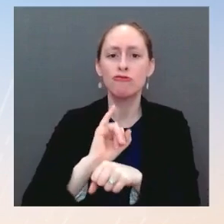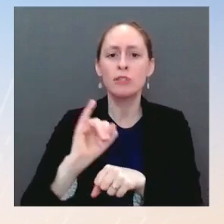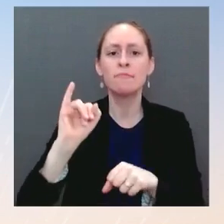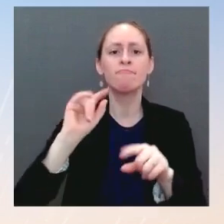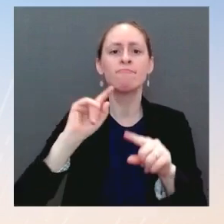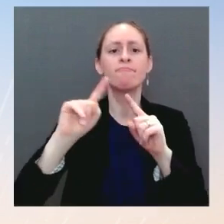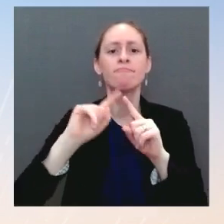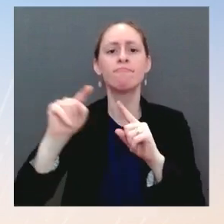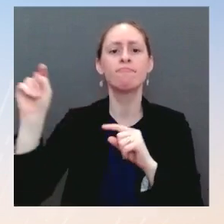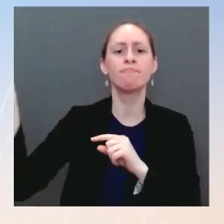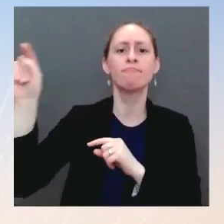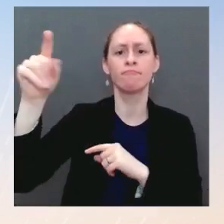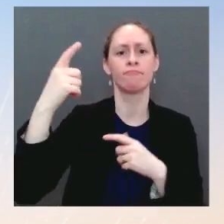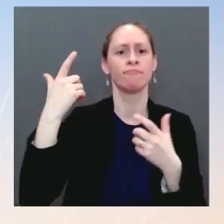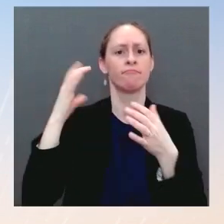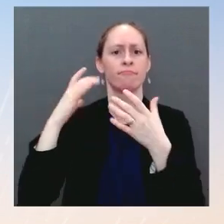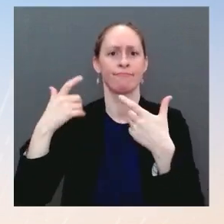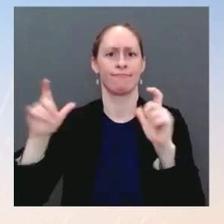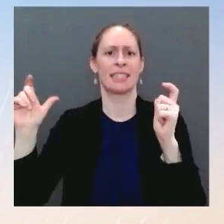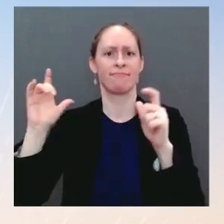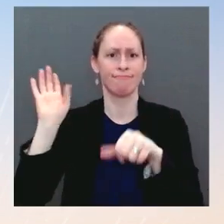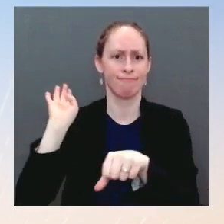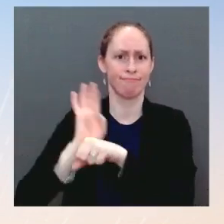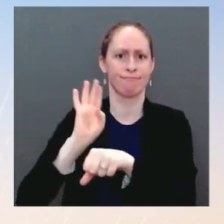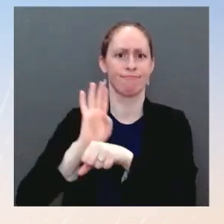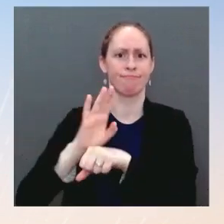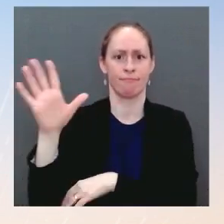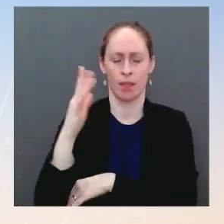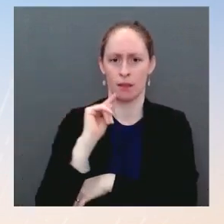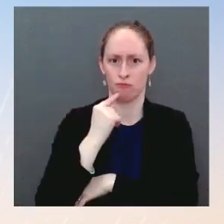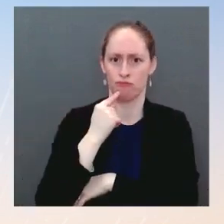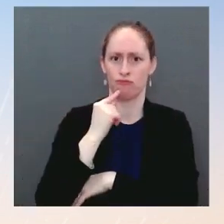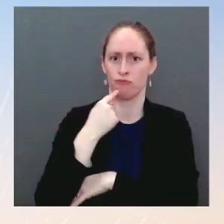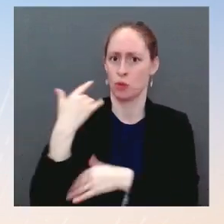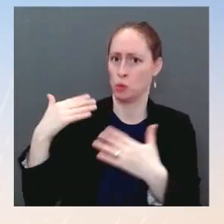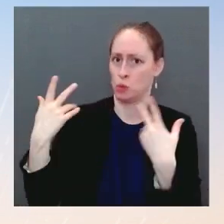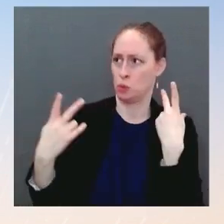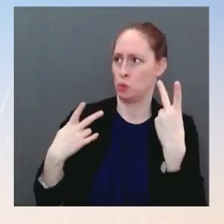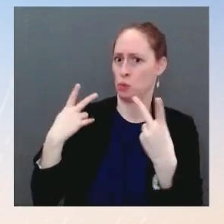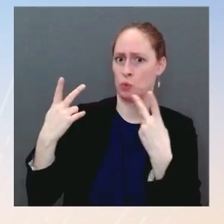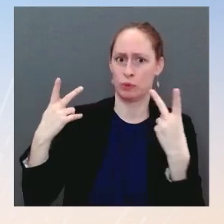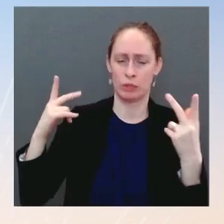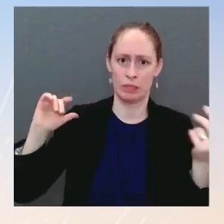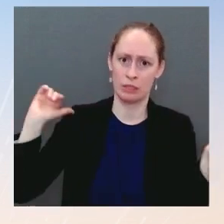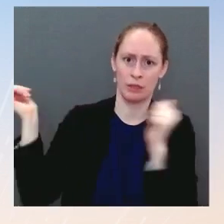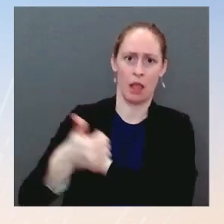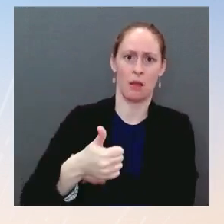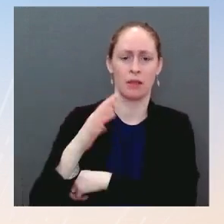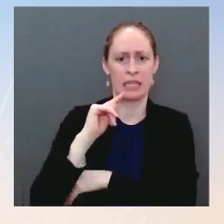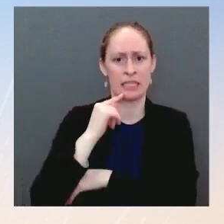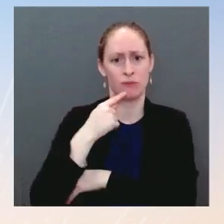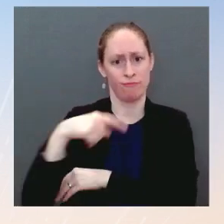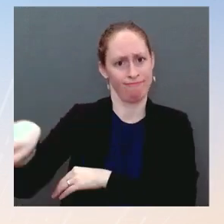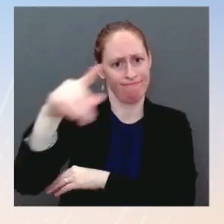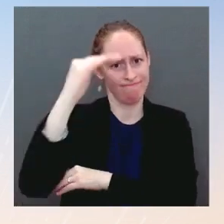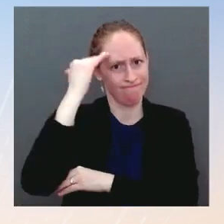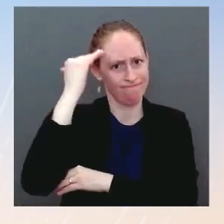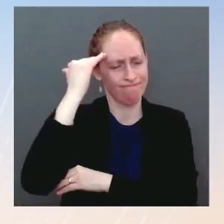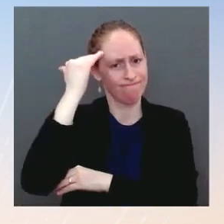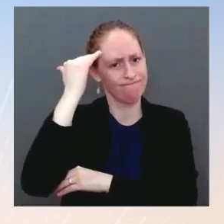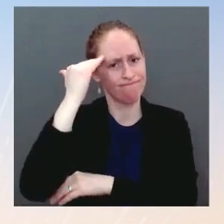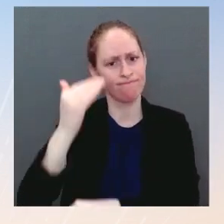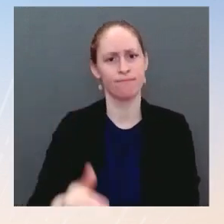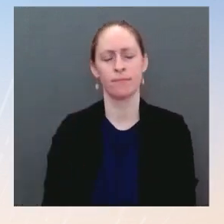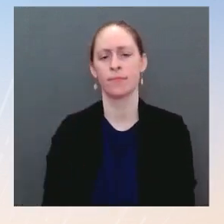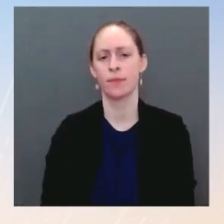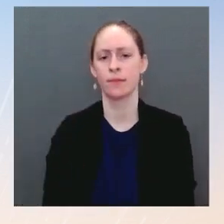from the approach of the former President. Go ahead. The last count that I saw had the President giving 42